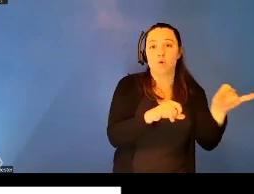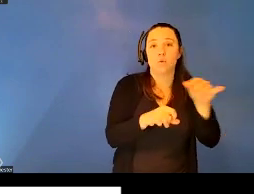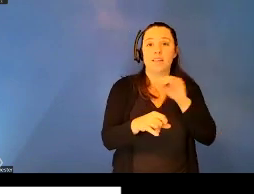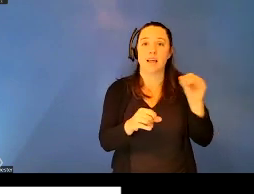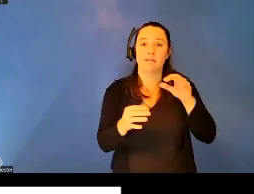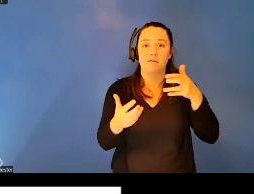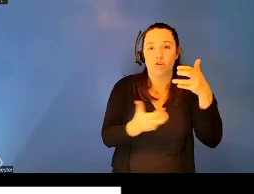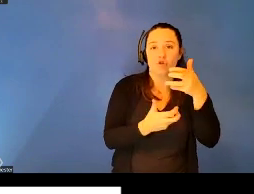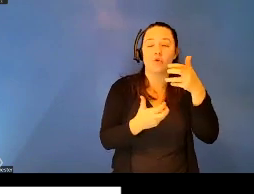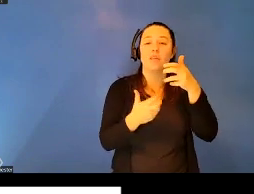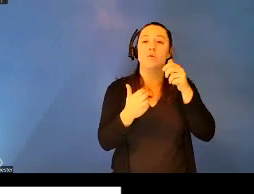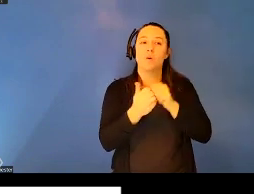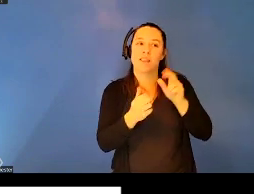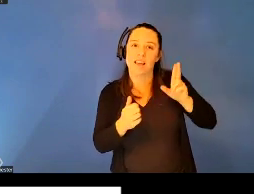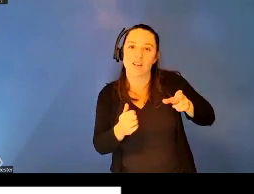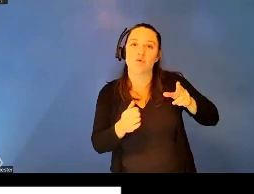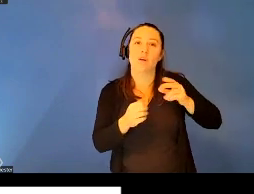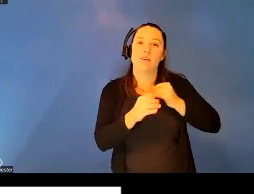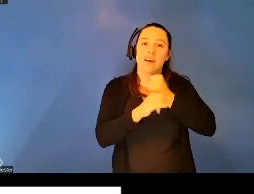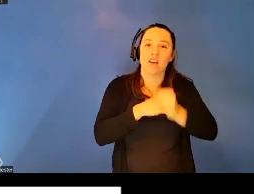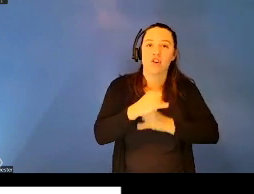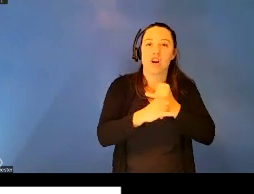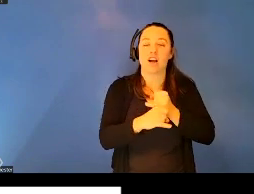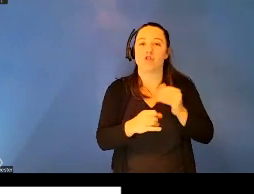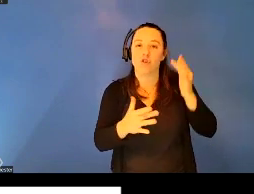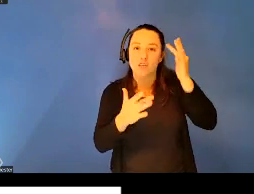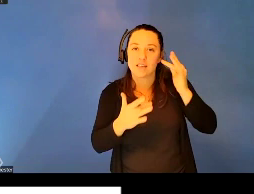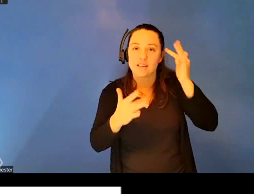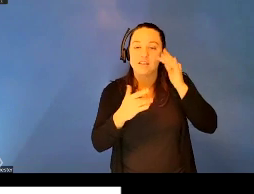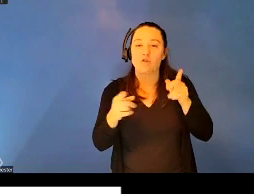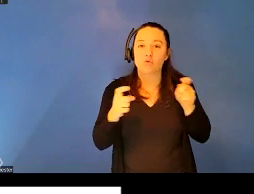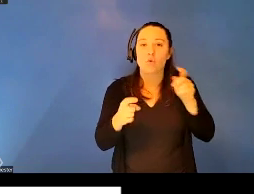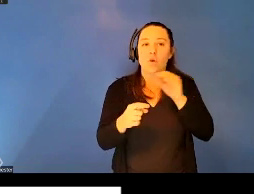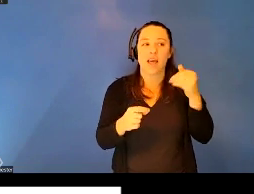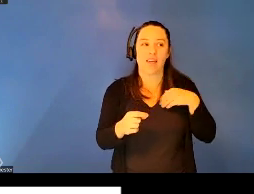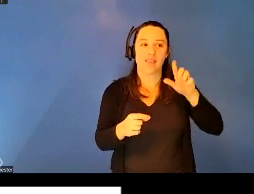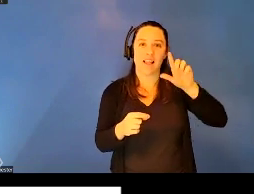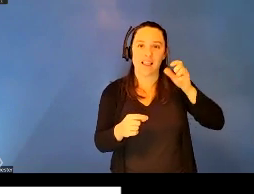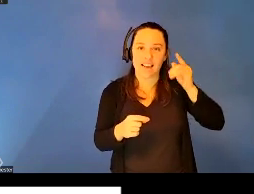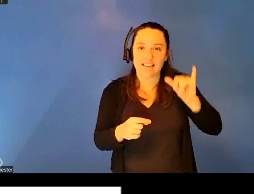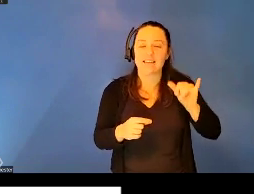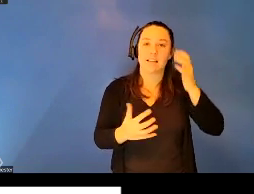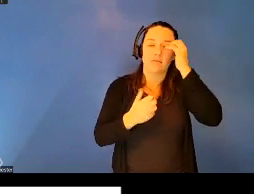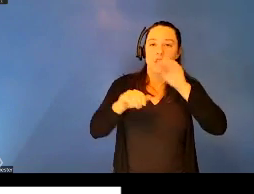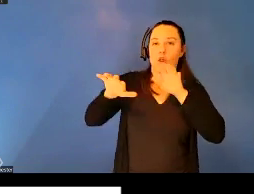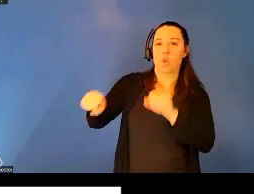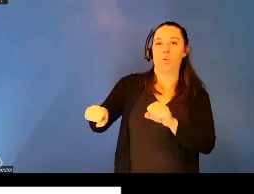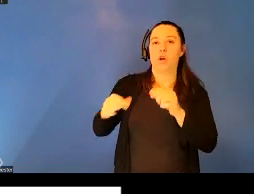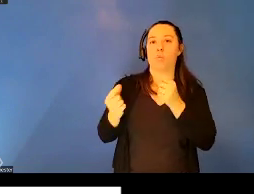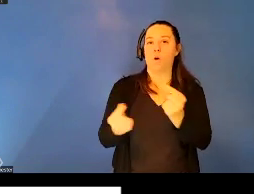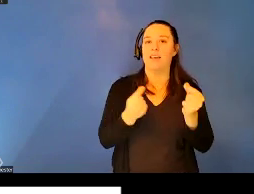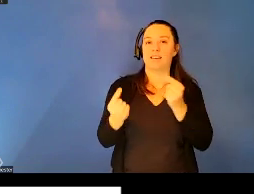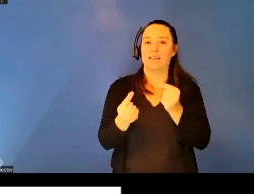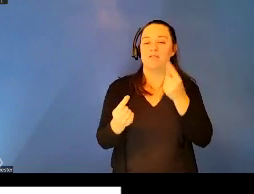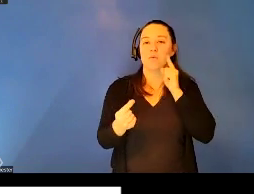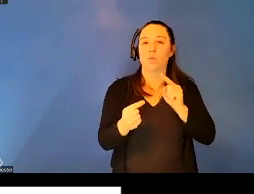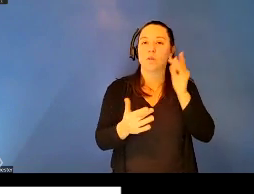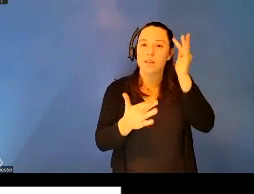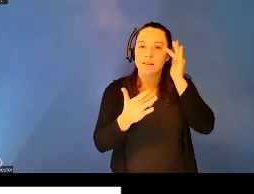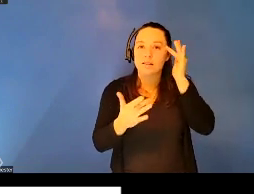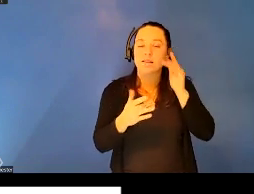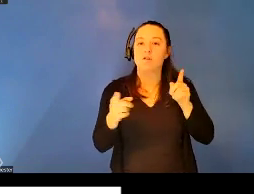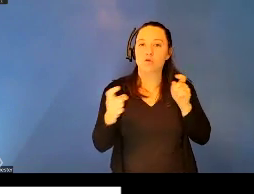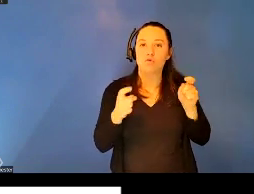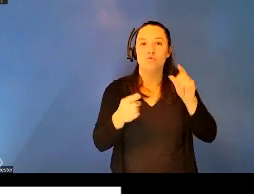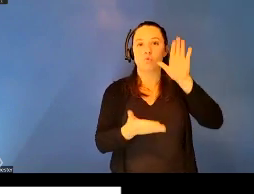disease control and the legacies of colonial practices of disease control in some ways persist to this day. And this